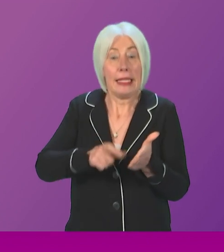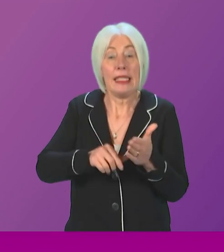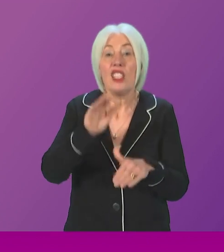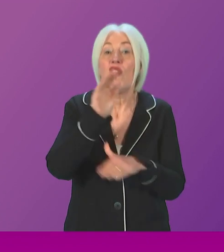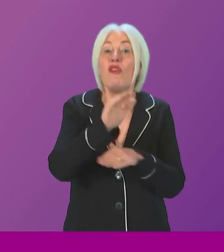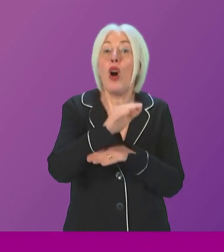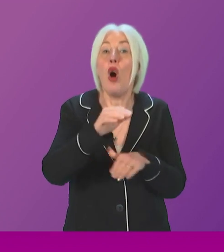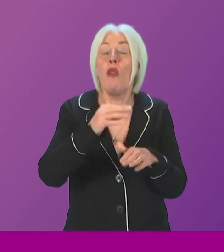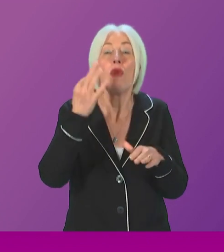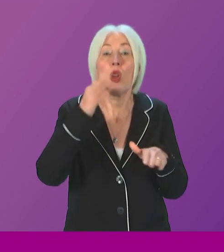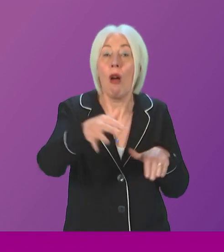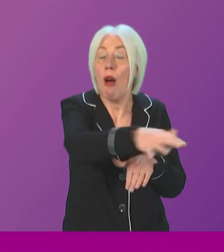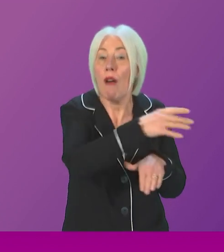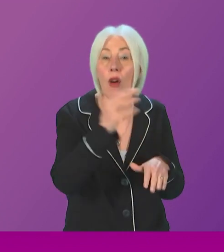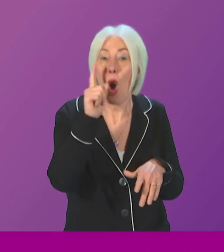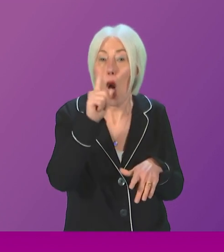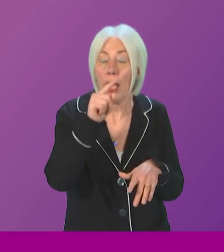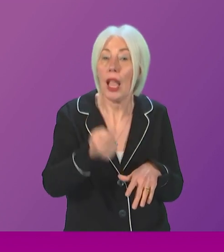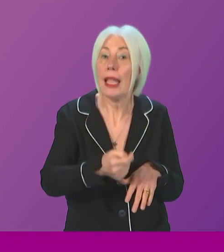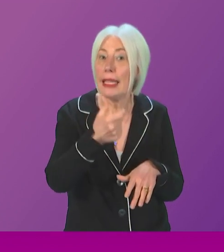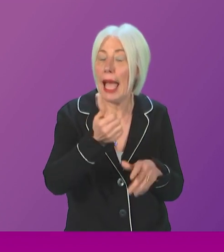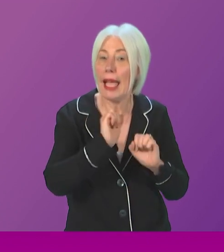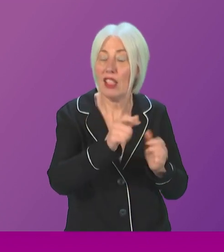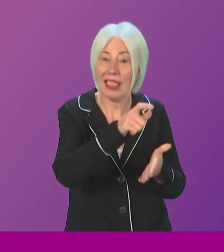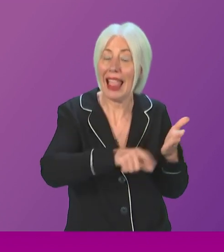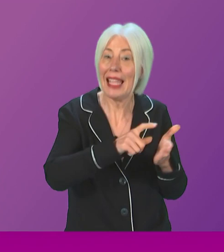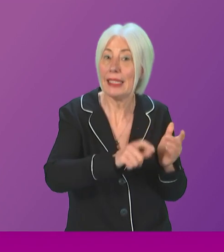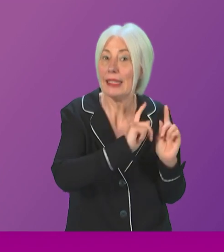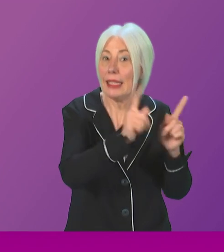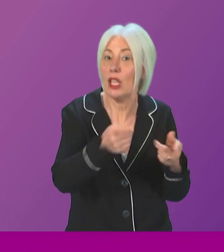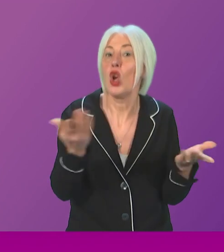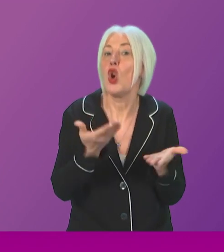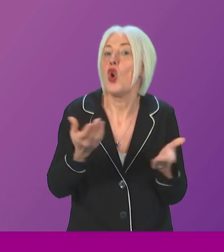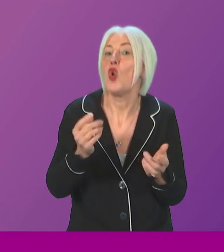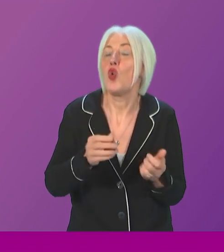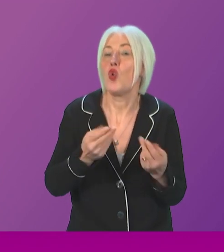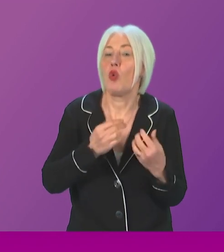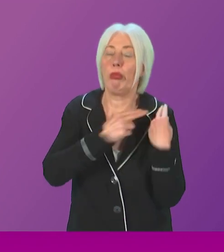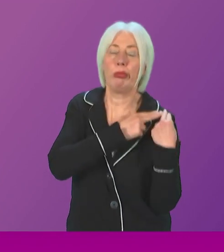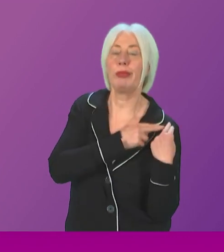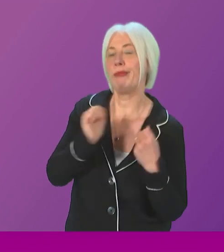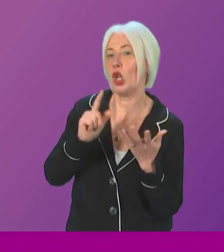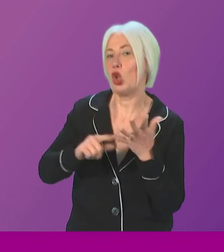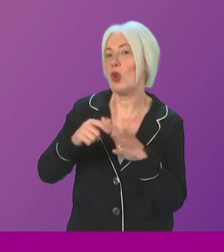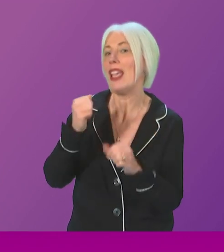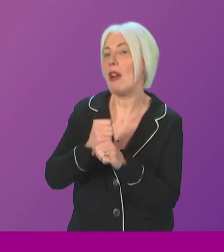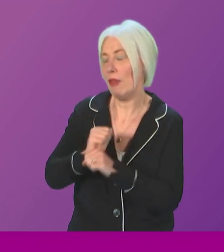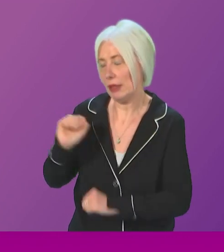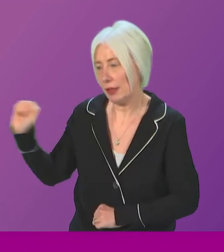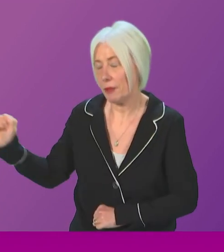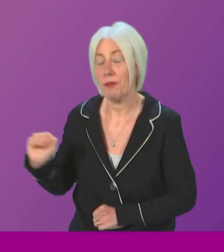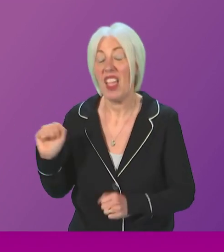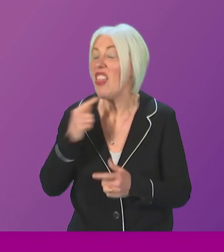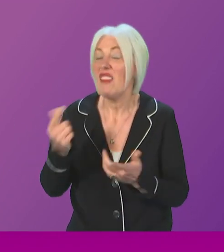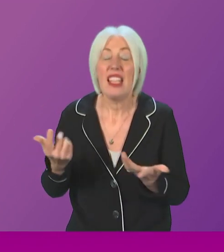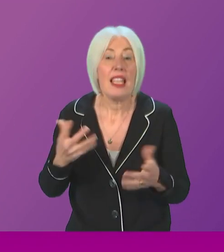oil and gas sector, of course, does remain reserved, regrettably, to the UK Government. The Scottish Government is clear that unlimited extraction of